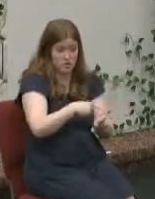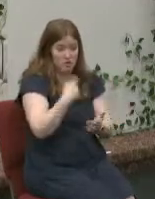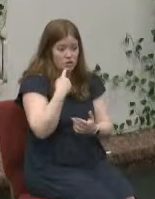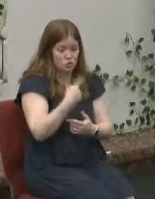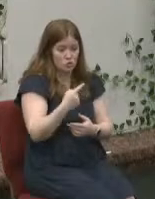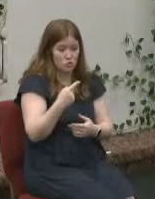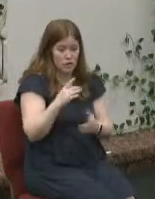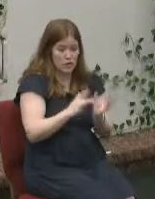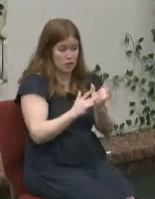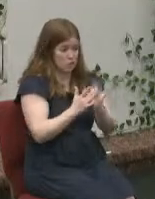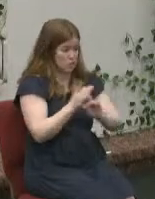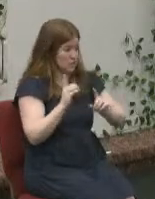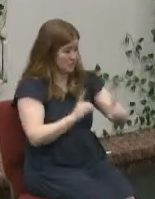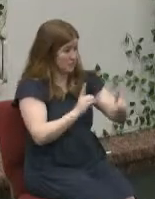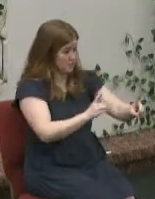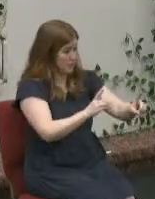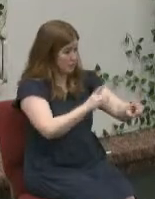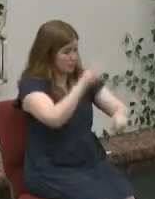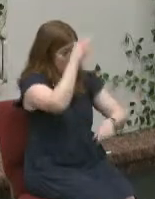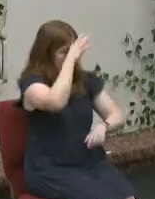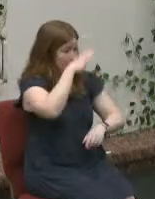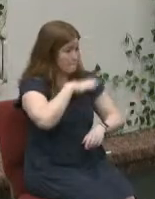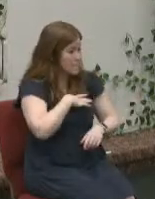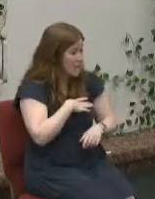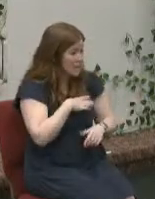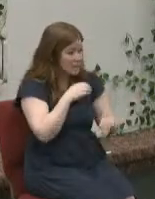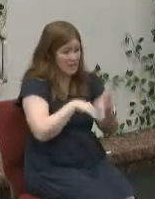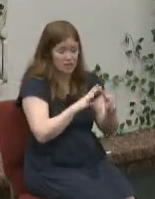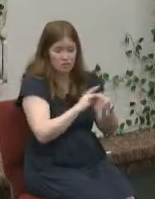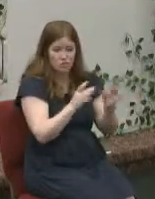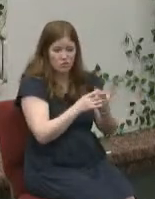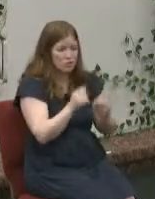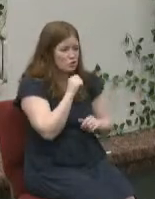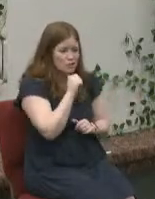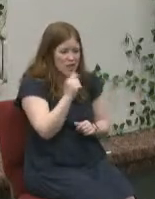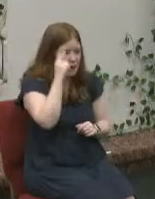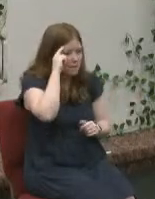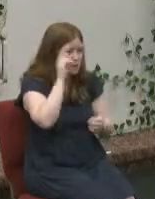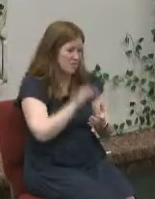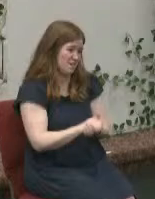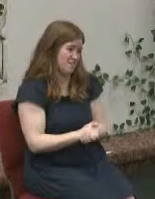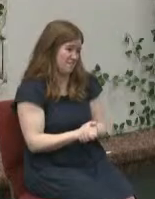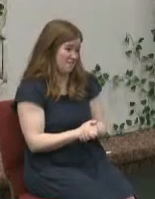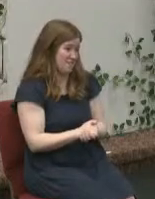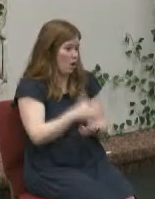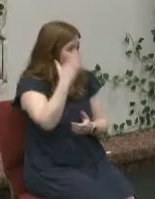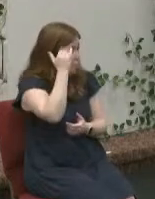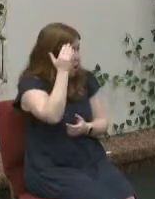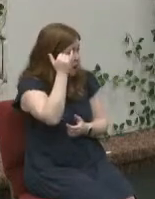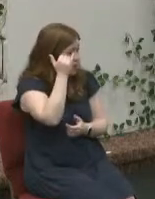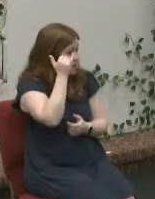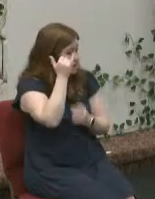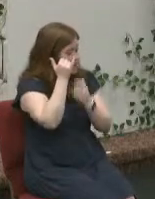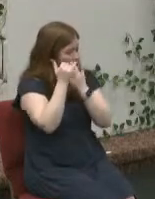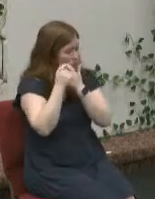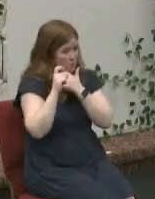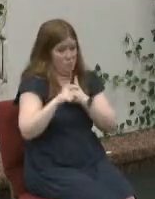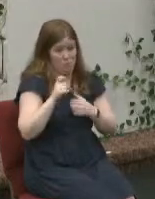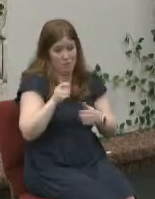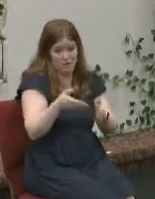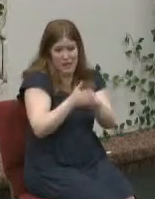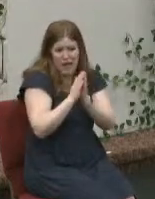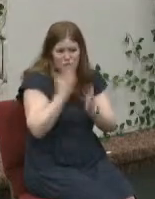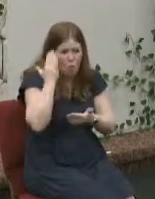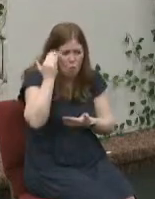disciples the men in the story they don't even believe it why you have to ask the